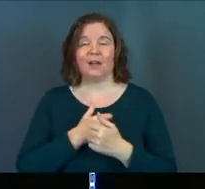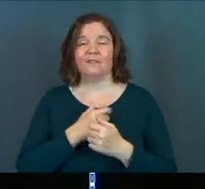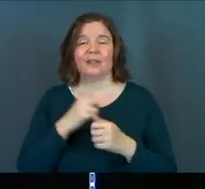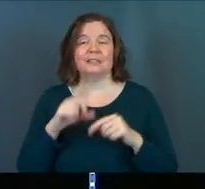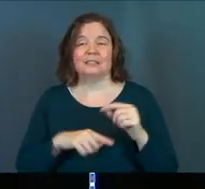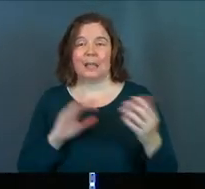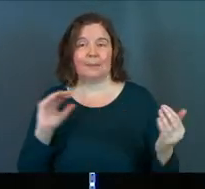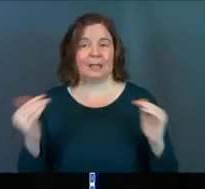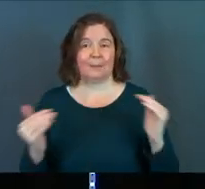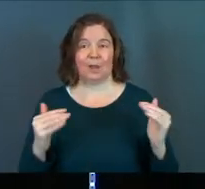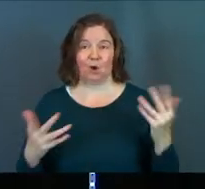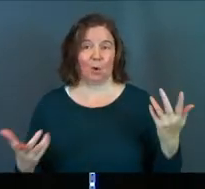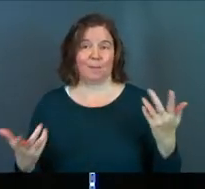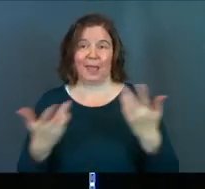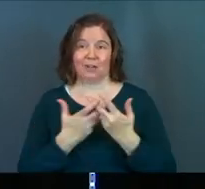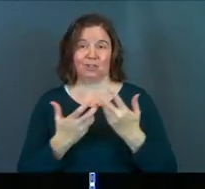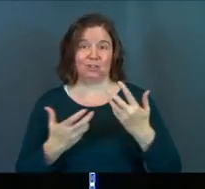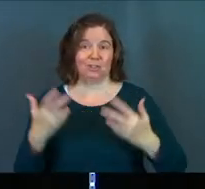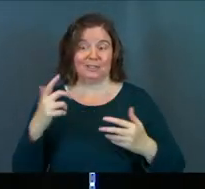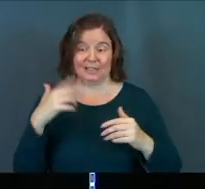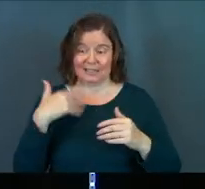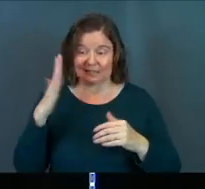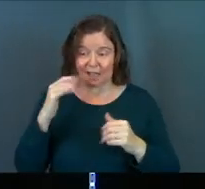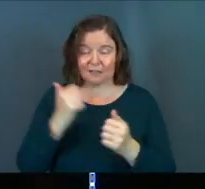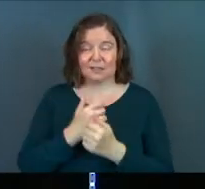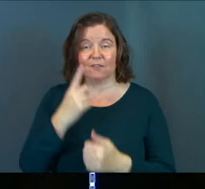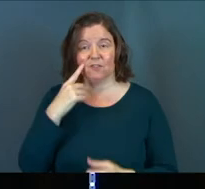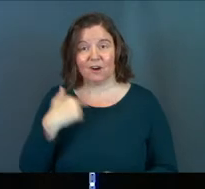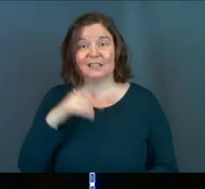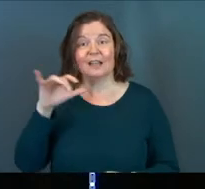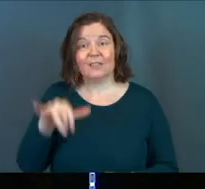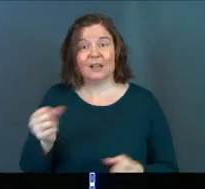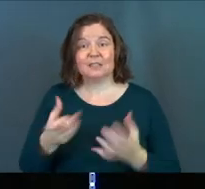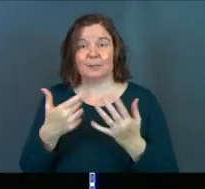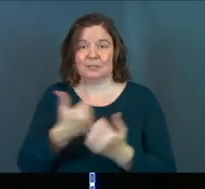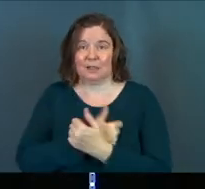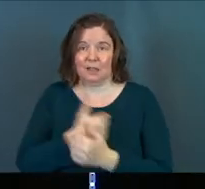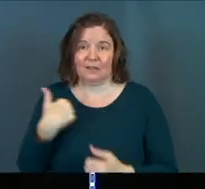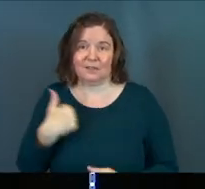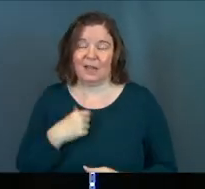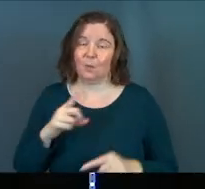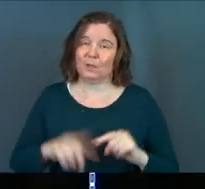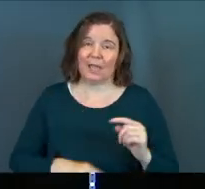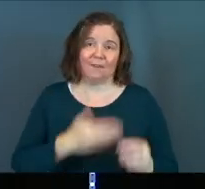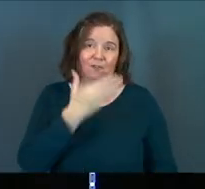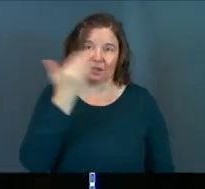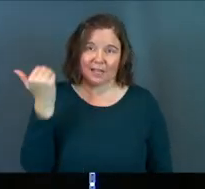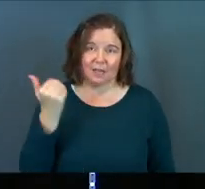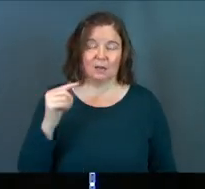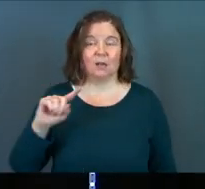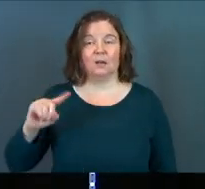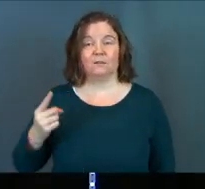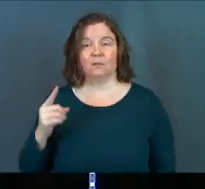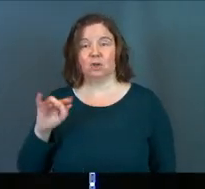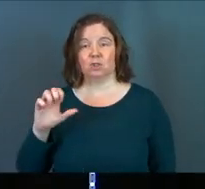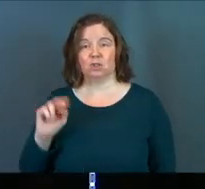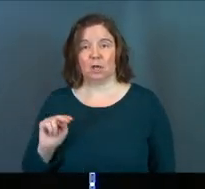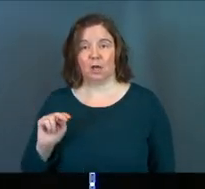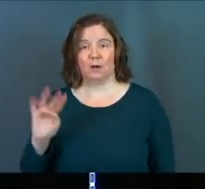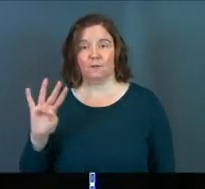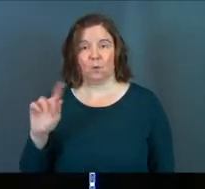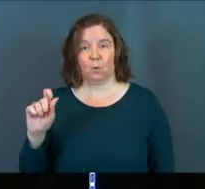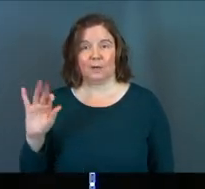cannot be compared or matched. It's God's love for us. That is how much he loves us. And we can't forget it. First John four,